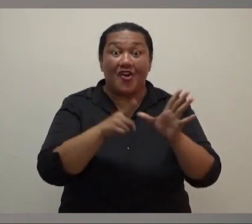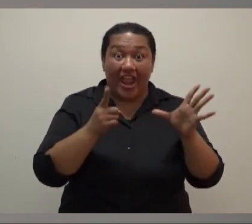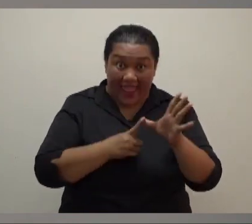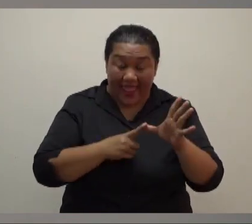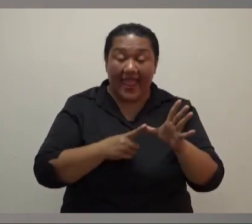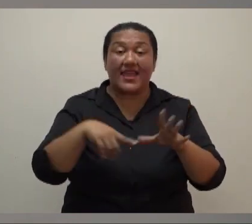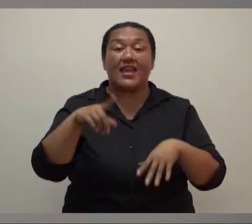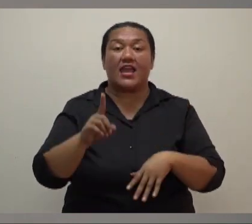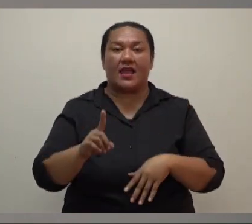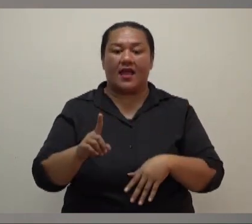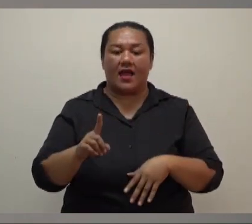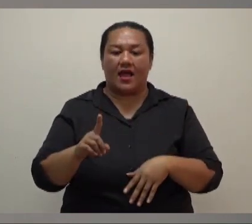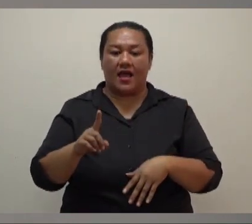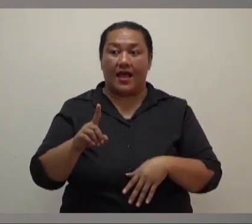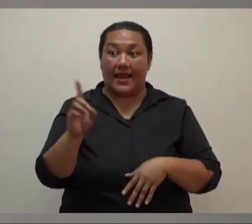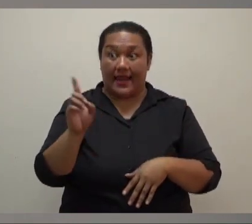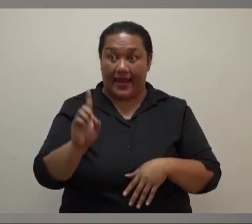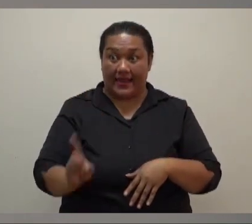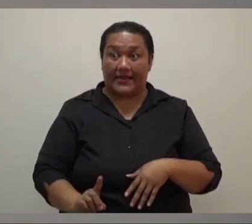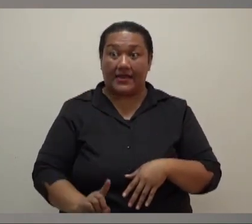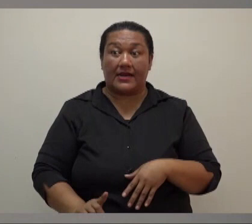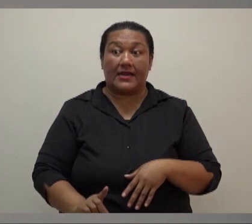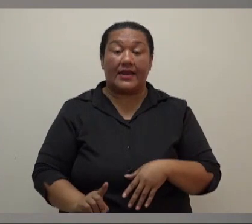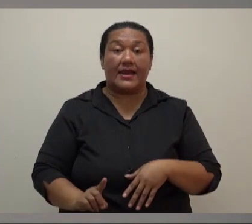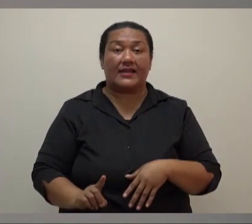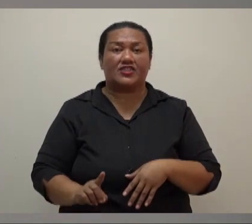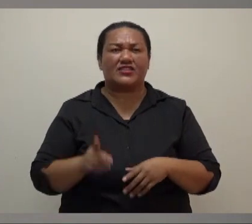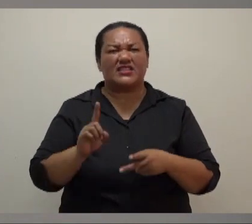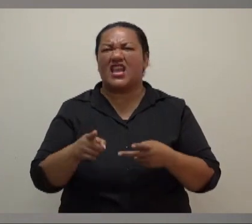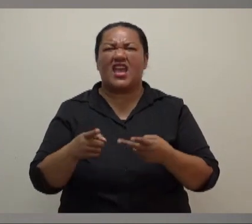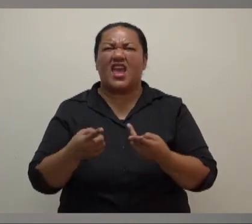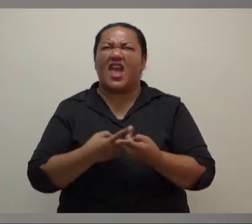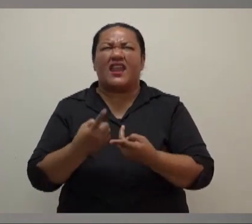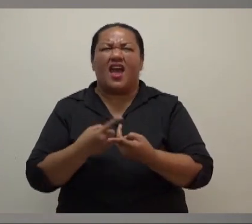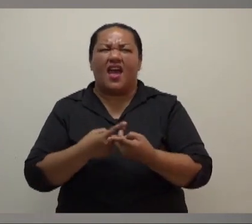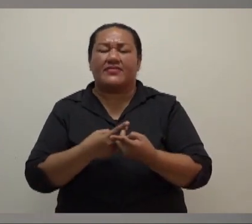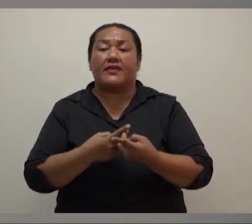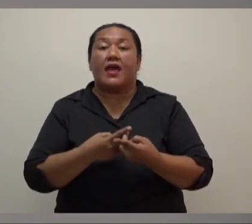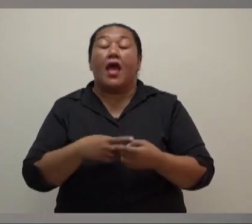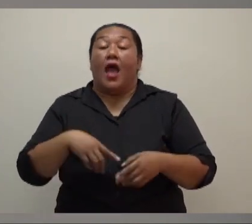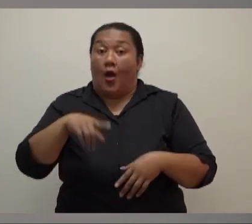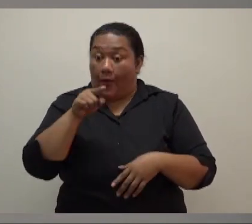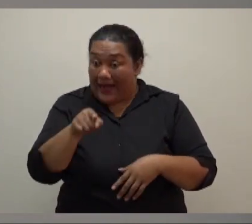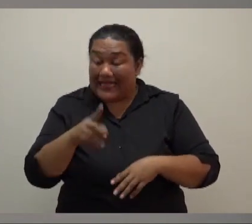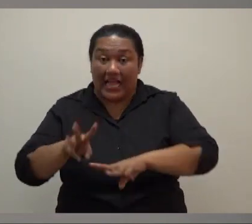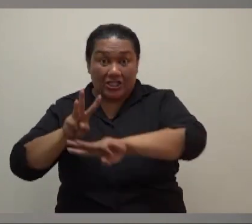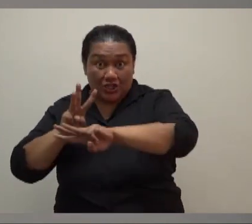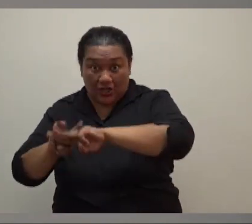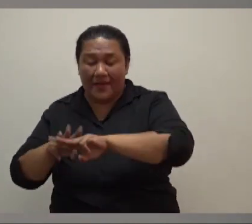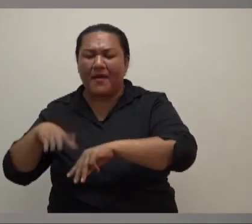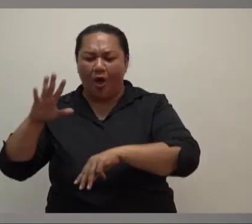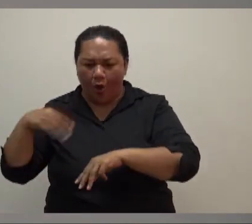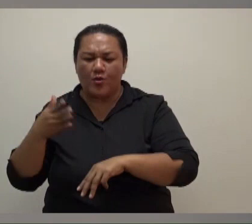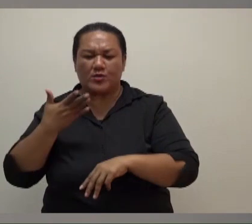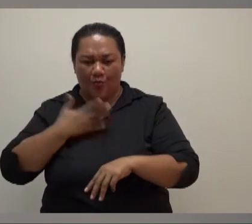mean, I think that statement came from Sodelpa. I think because NFP and Narumbe